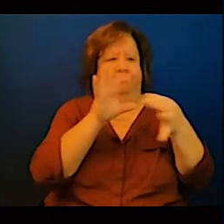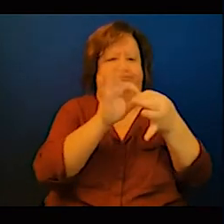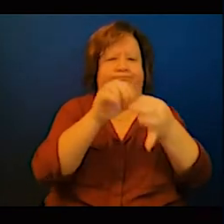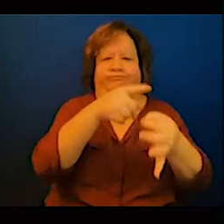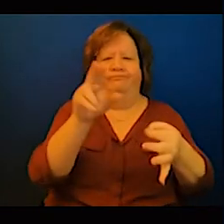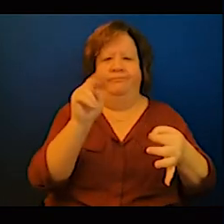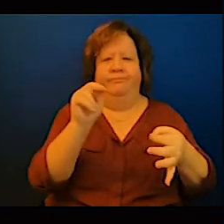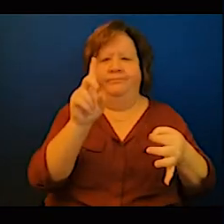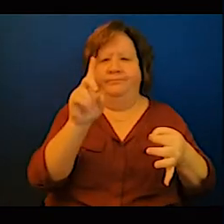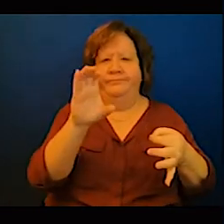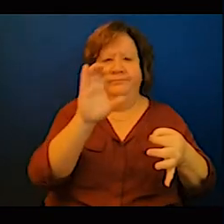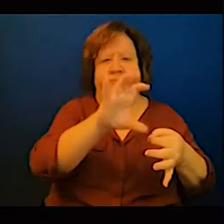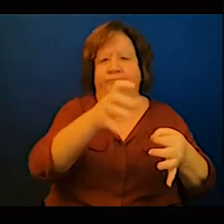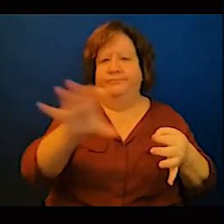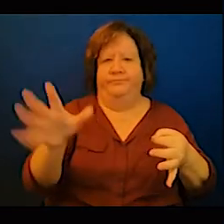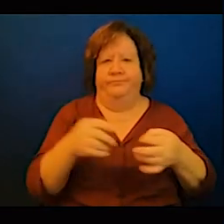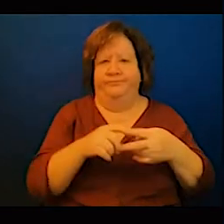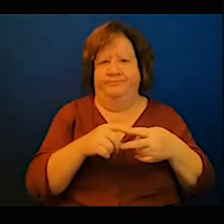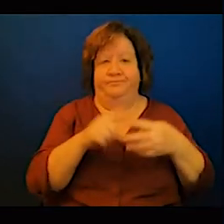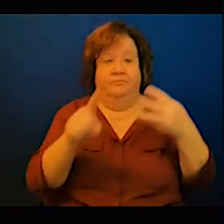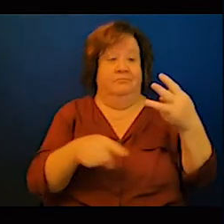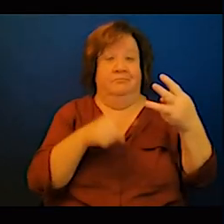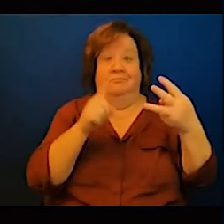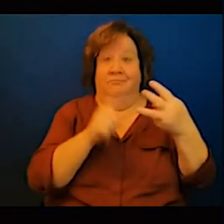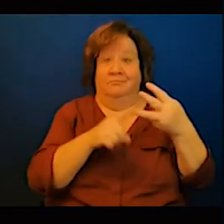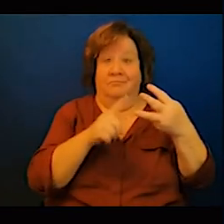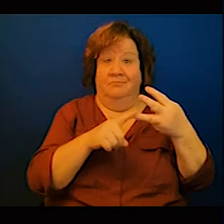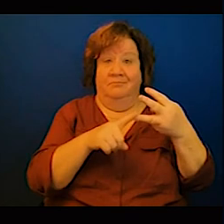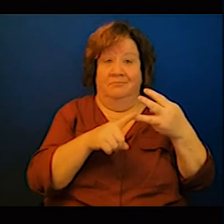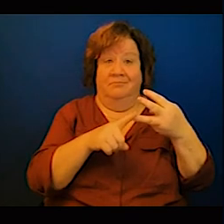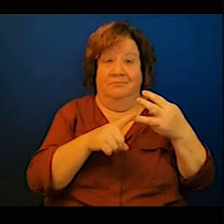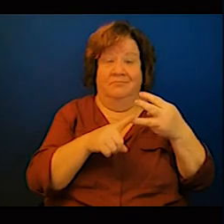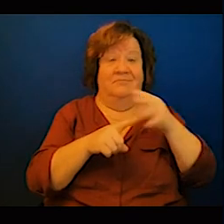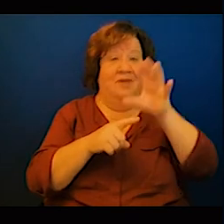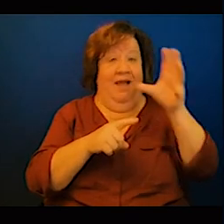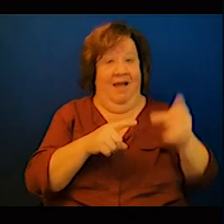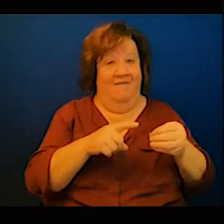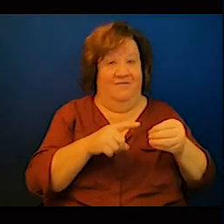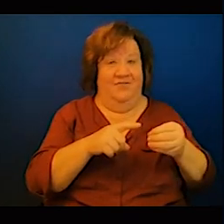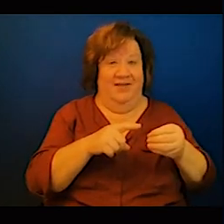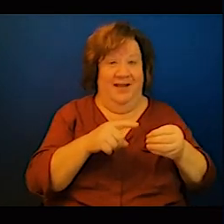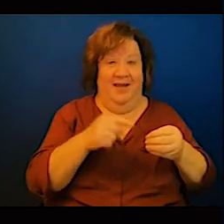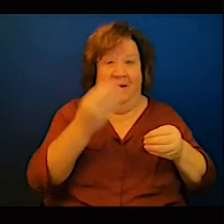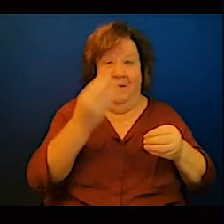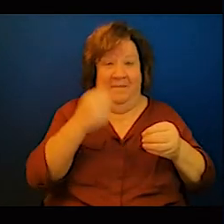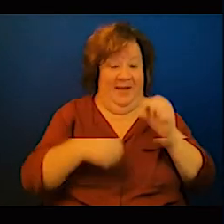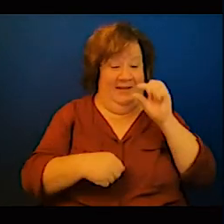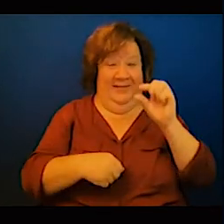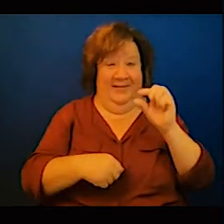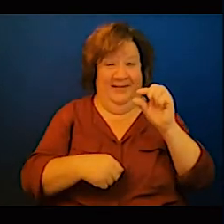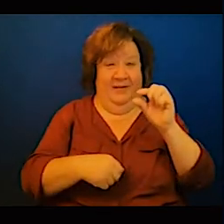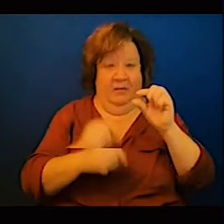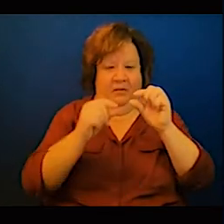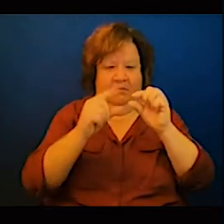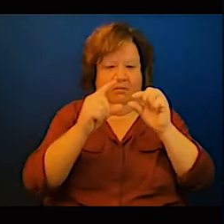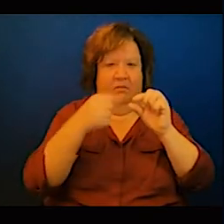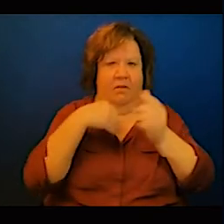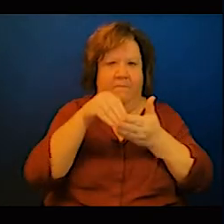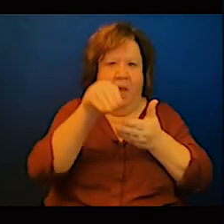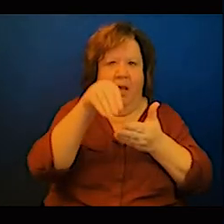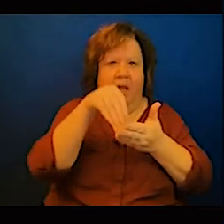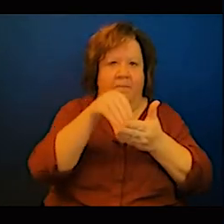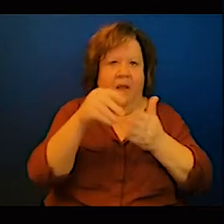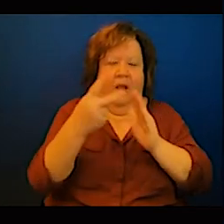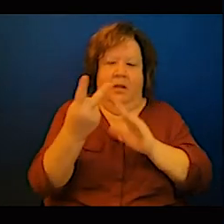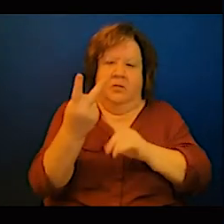but we are the ones suffering the most because more than 60% of our population live in agriculture in